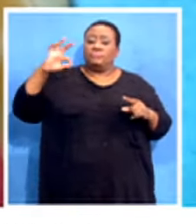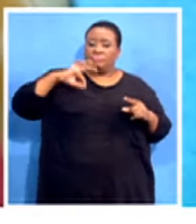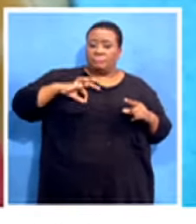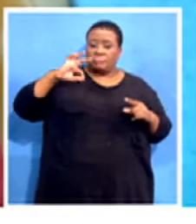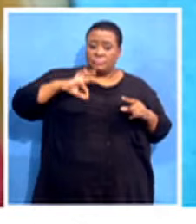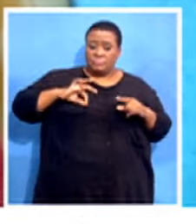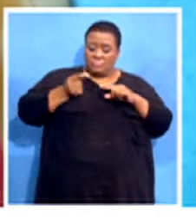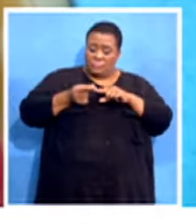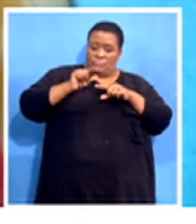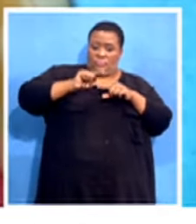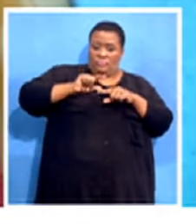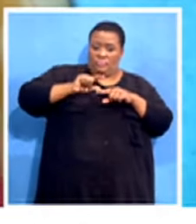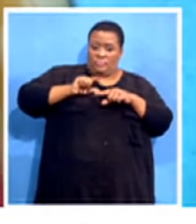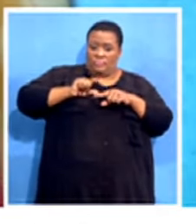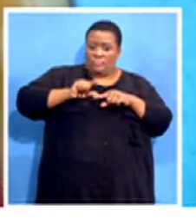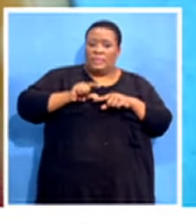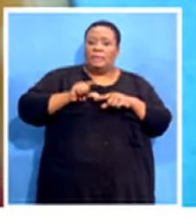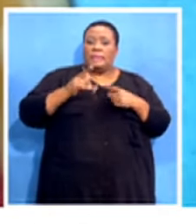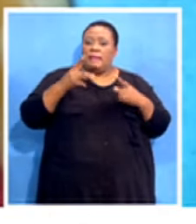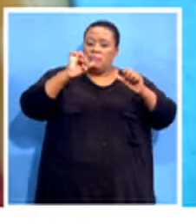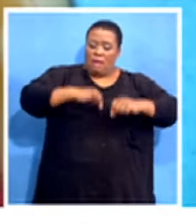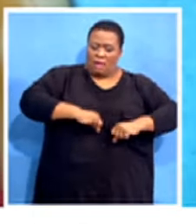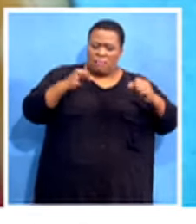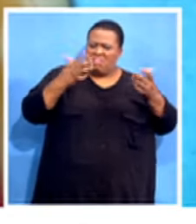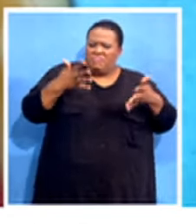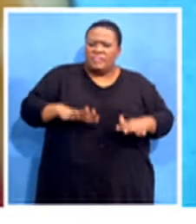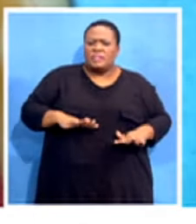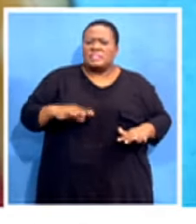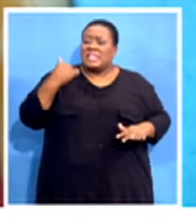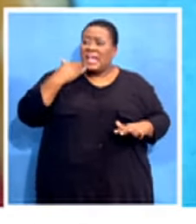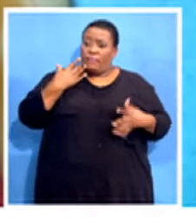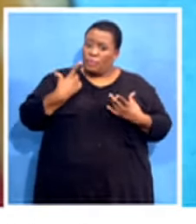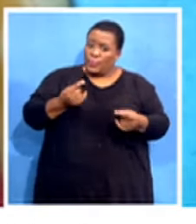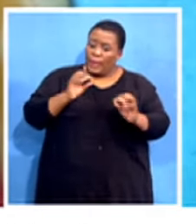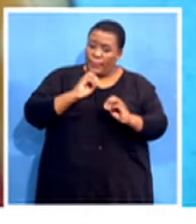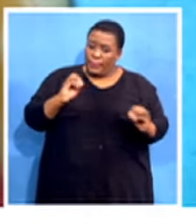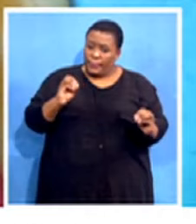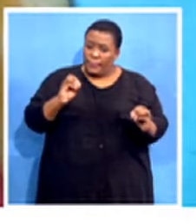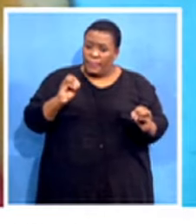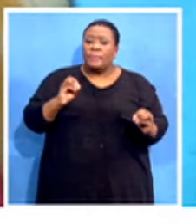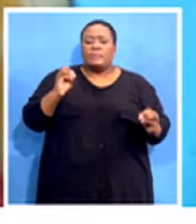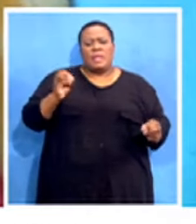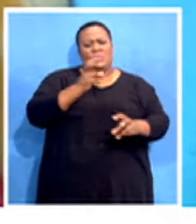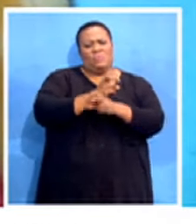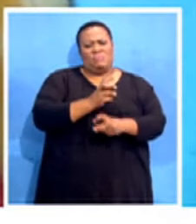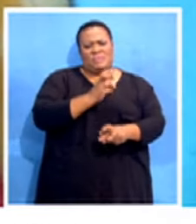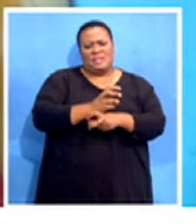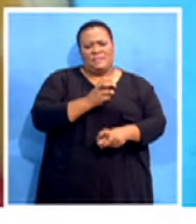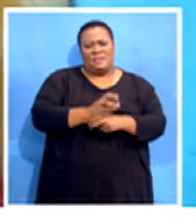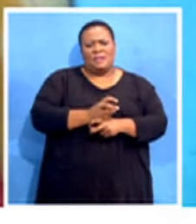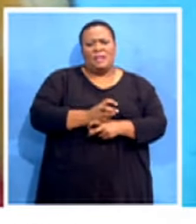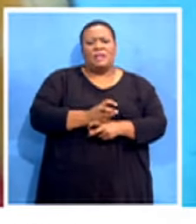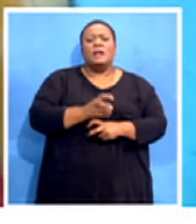agreement, it means they are on an onslaught of fighting all the bargaining rights that we have gained throughout the dawn of democracy. So